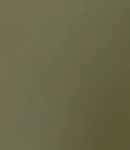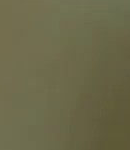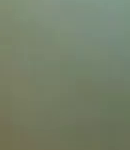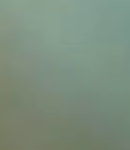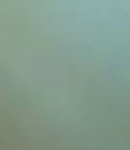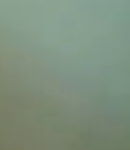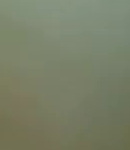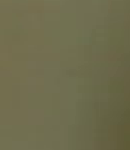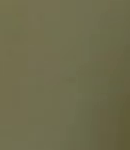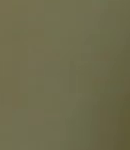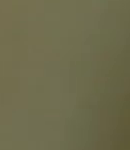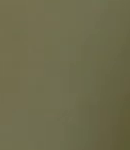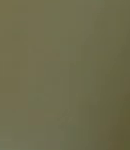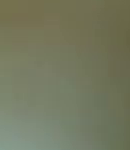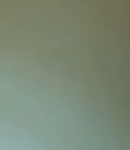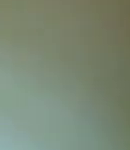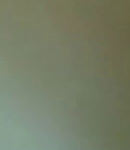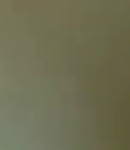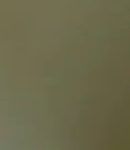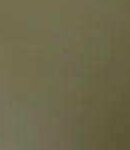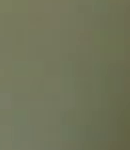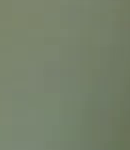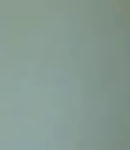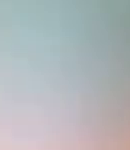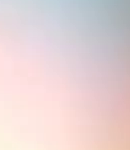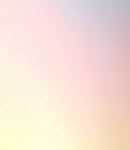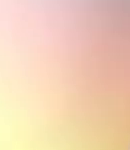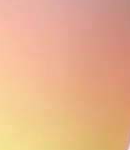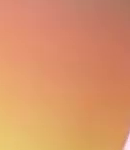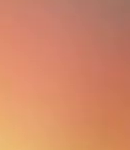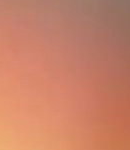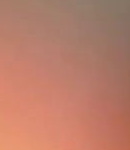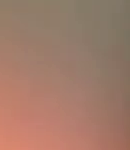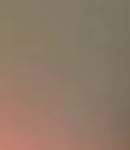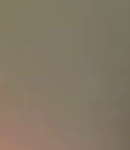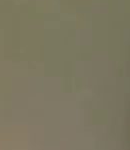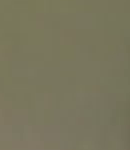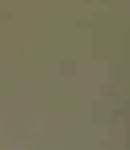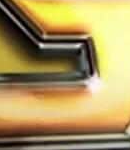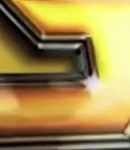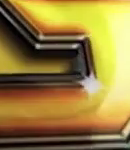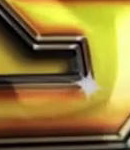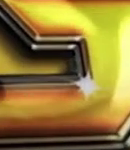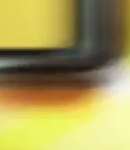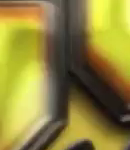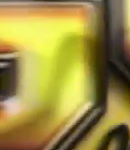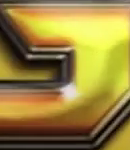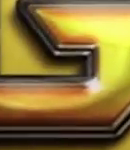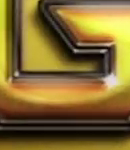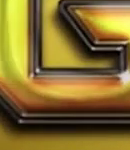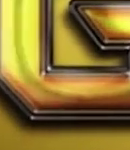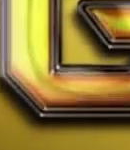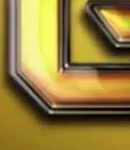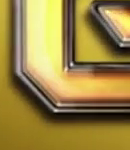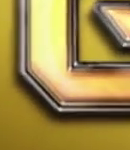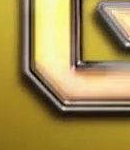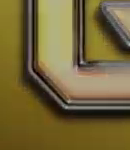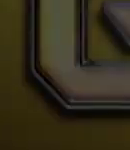Bula, I'm Miri. I'm from Lotoka and I love Gold FM because they play all my classic hits. Gold FM. Only the classic hits.